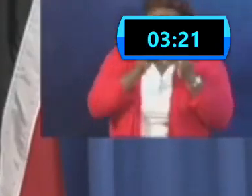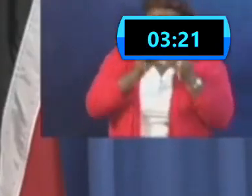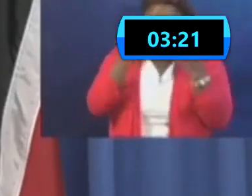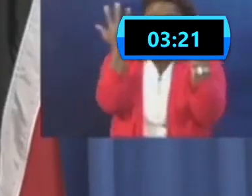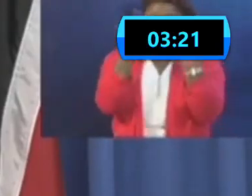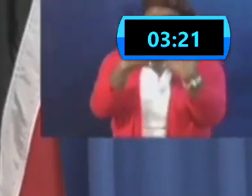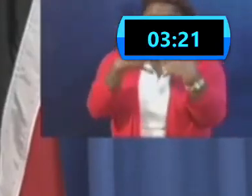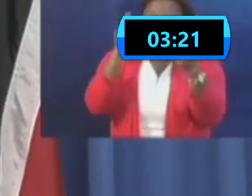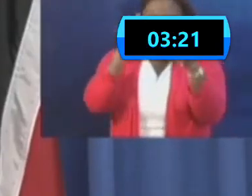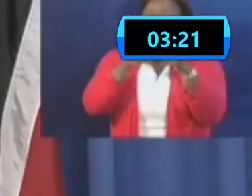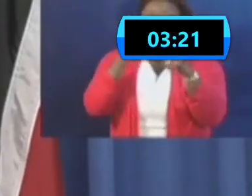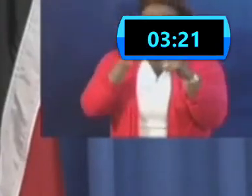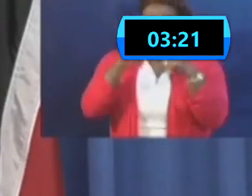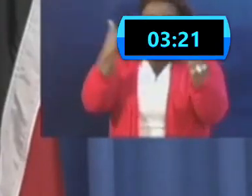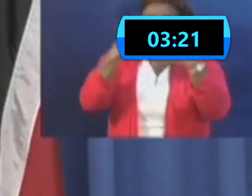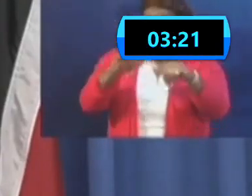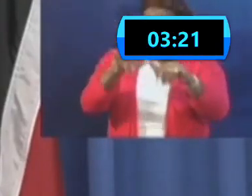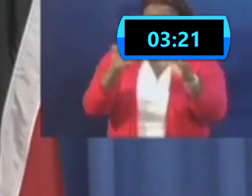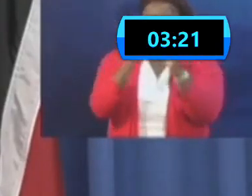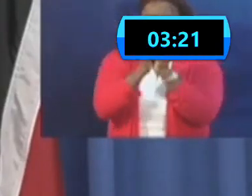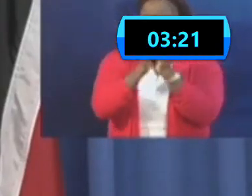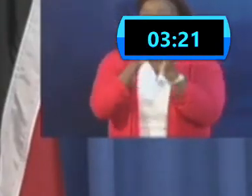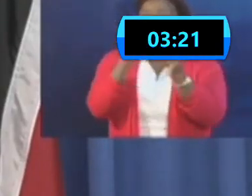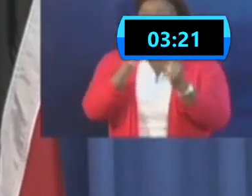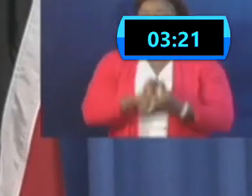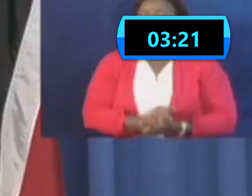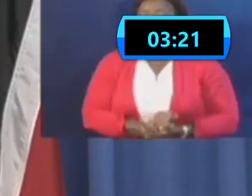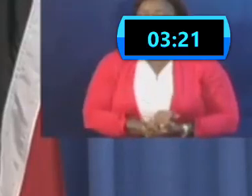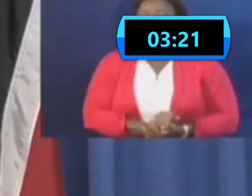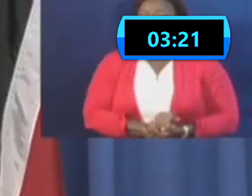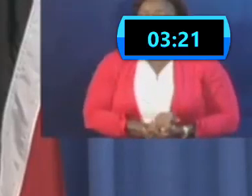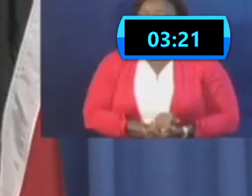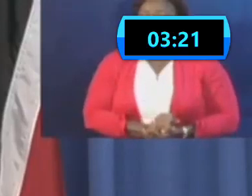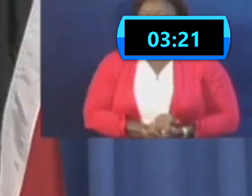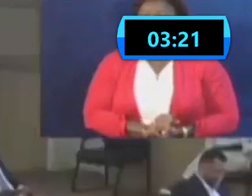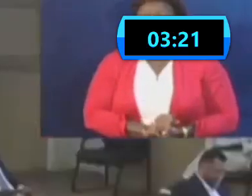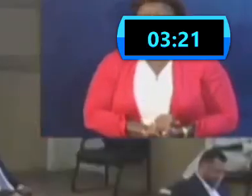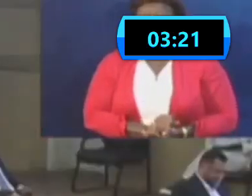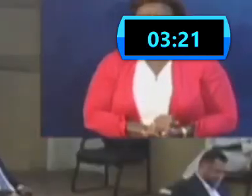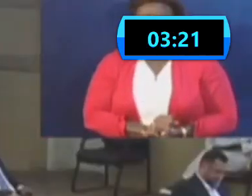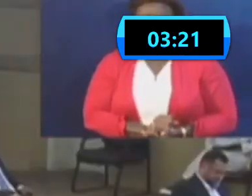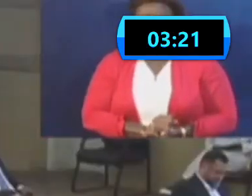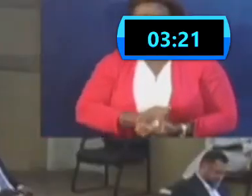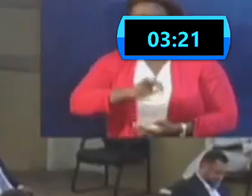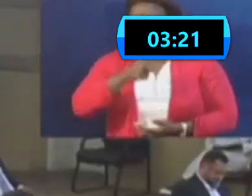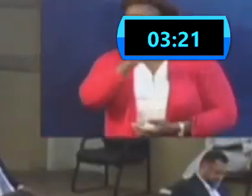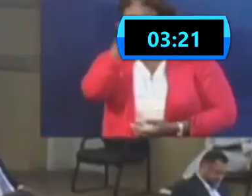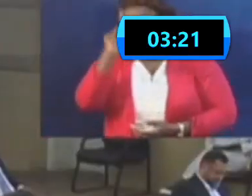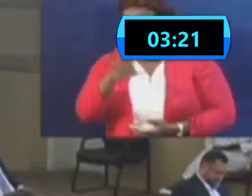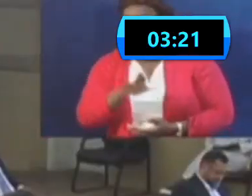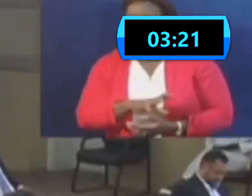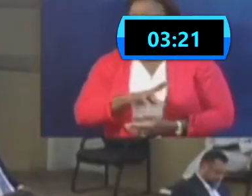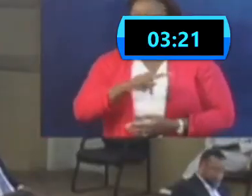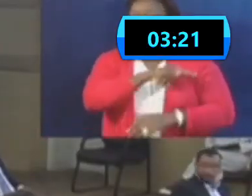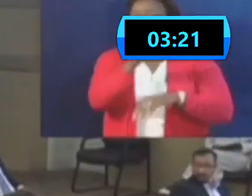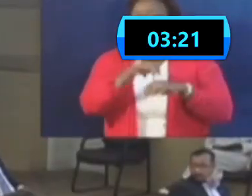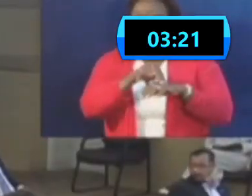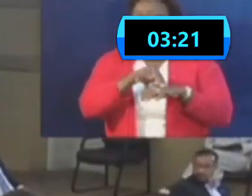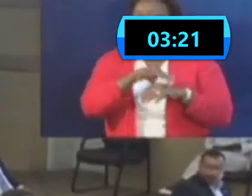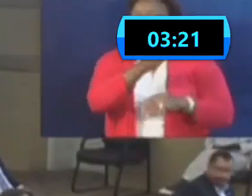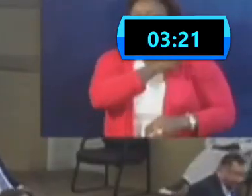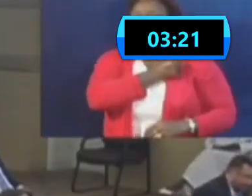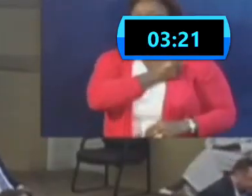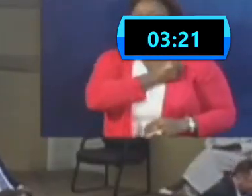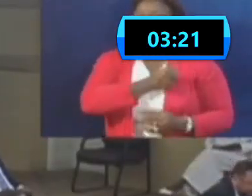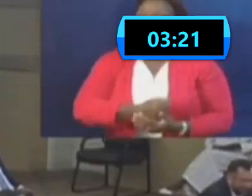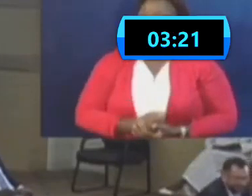put that in place. But the CEOs are working on a solution together with the chiefs of staff. My other question is for the Minister of National Security, if it should be